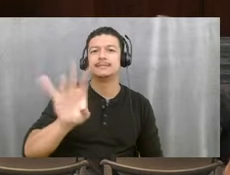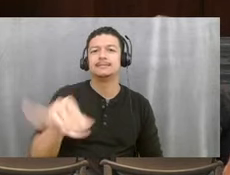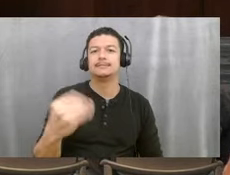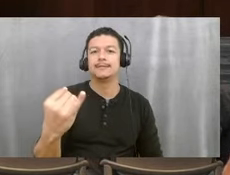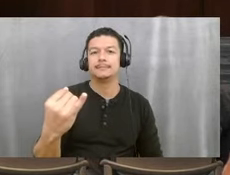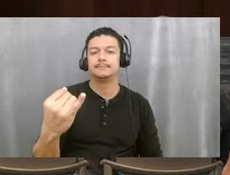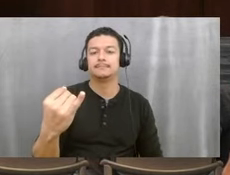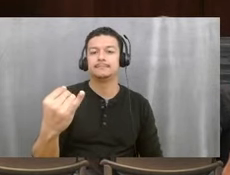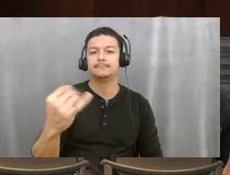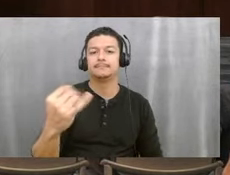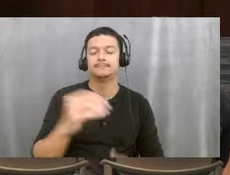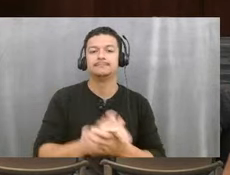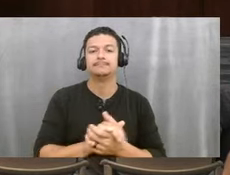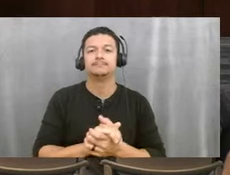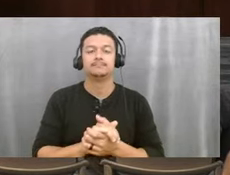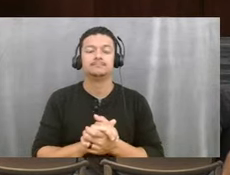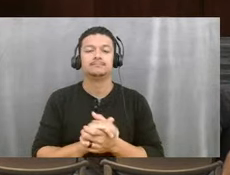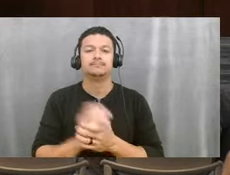Okay.